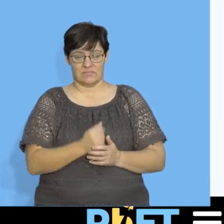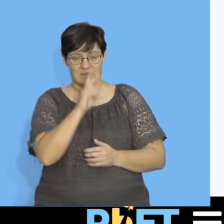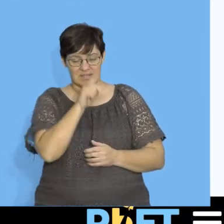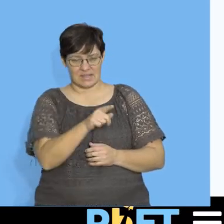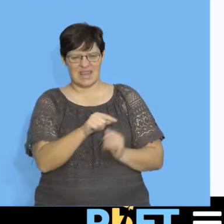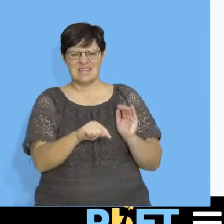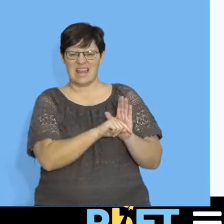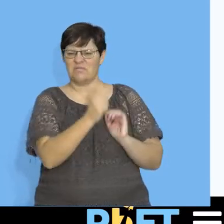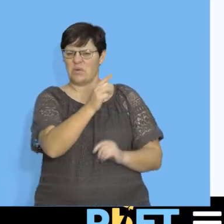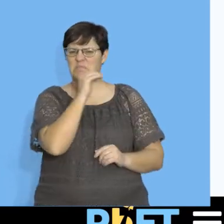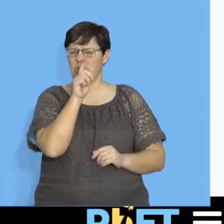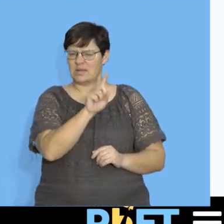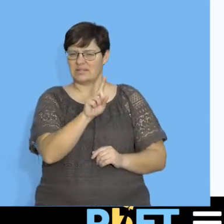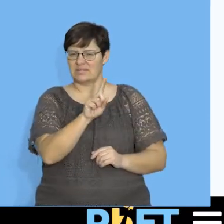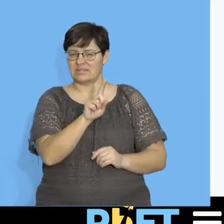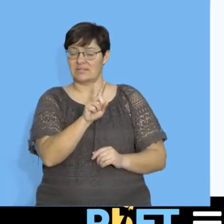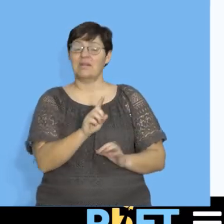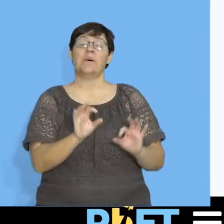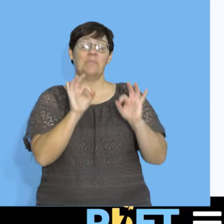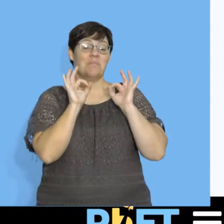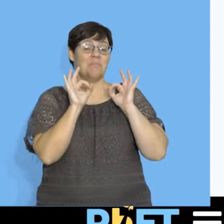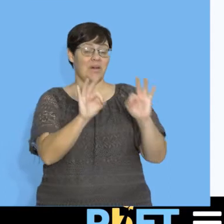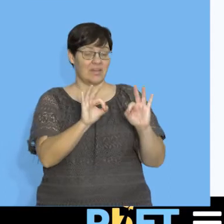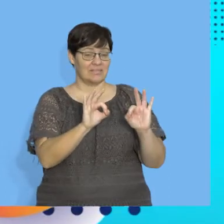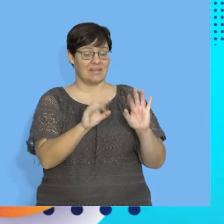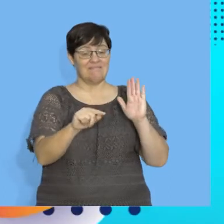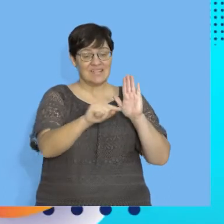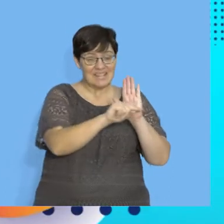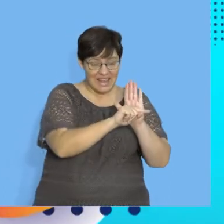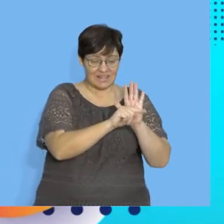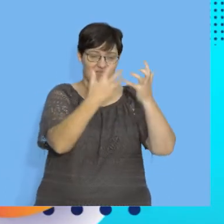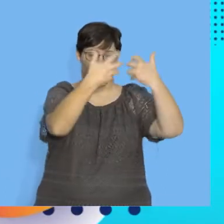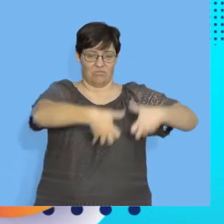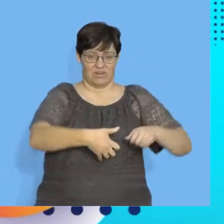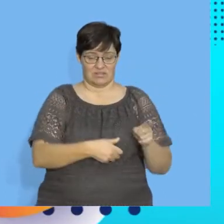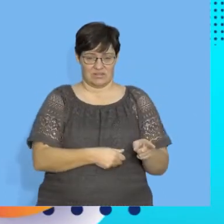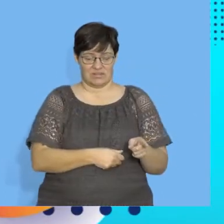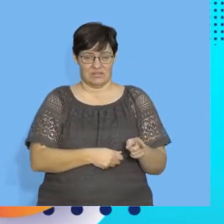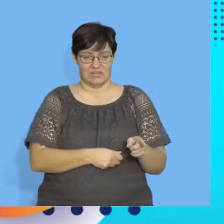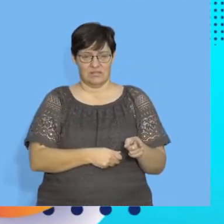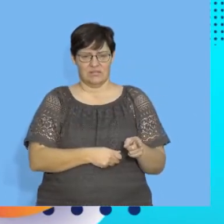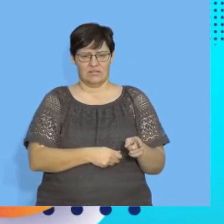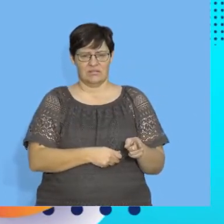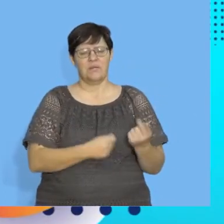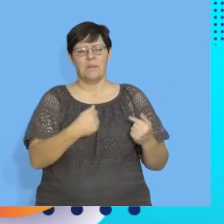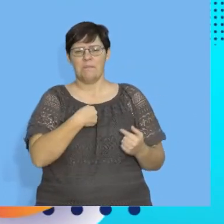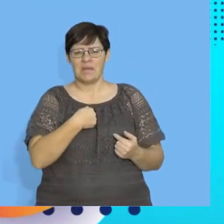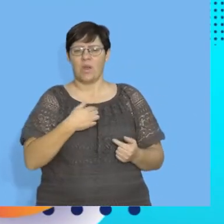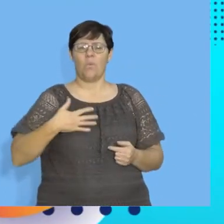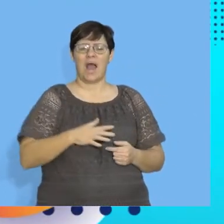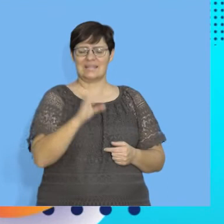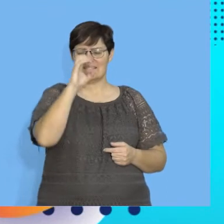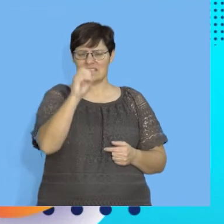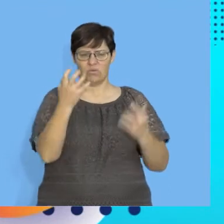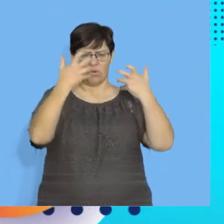So, we can see it's negative 1. What does negative 1 mean? It's perfect negative correlation. What must I do for